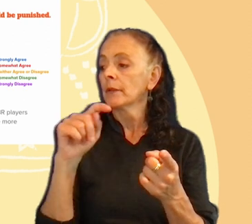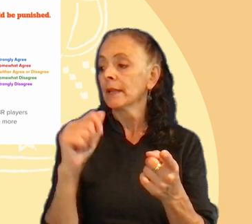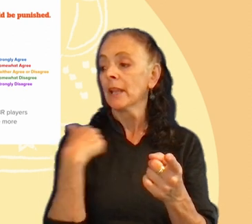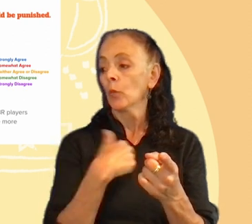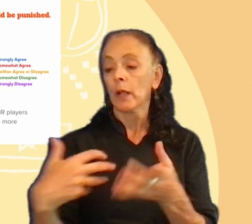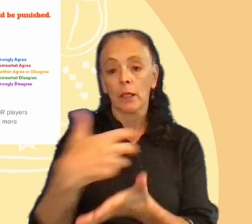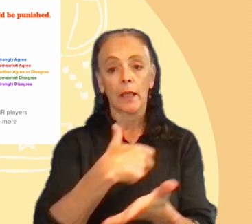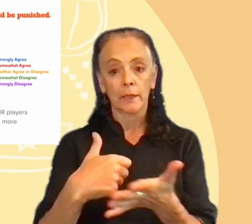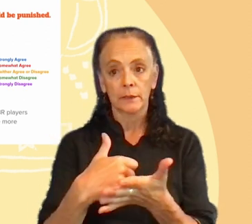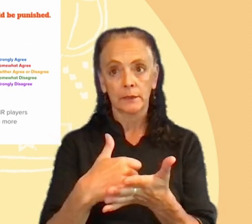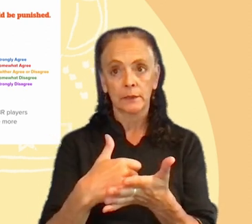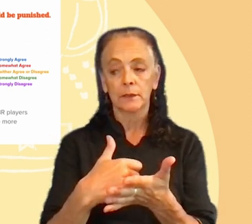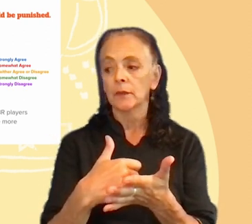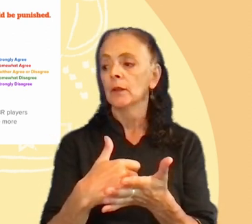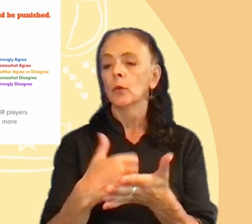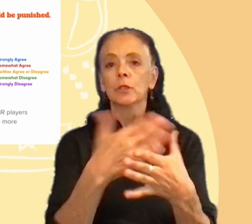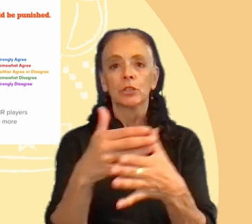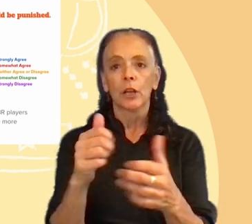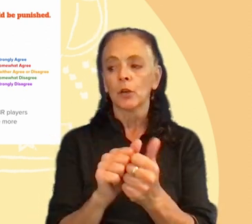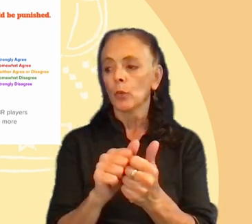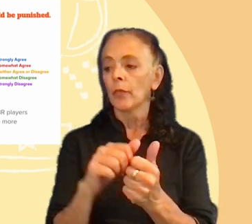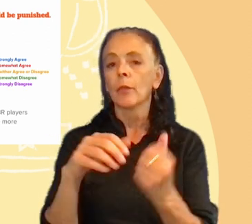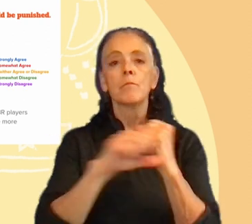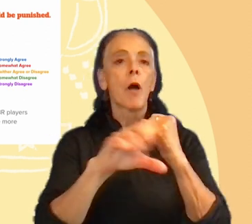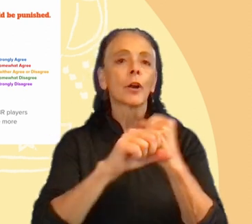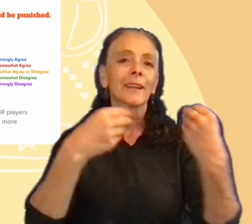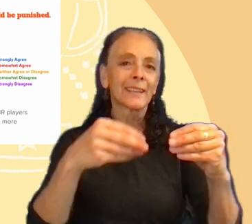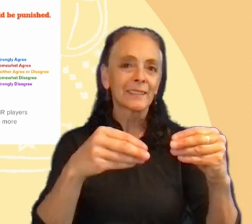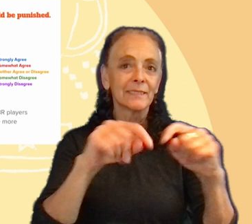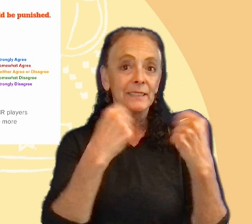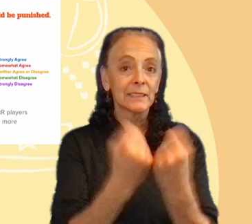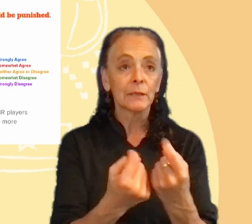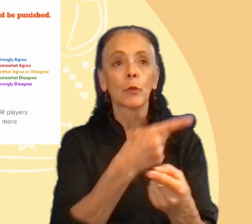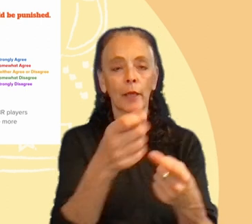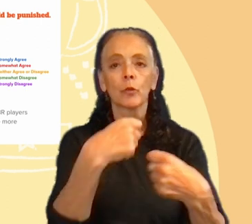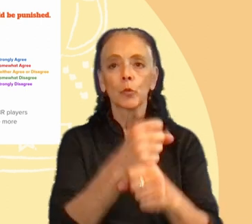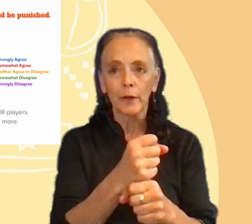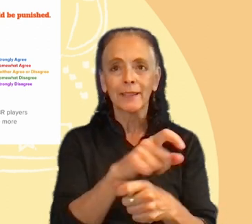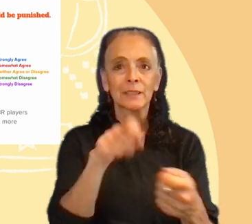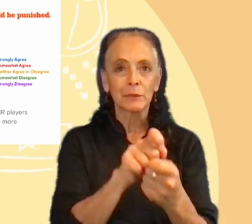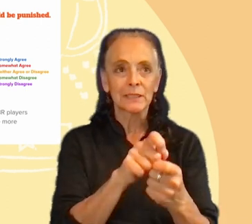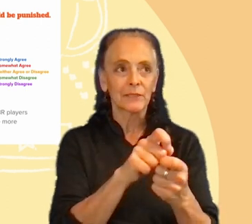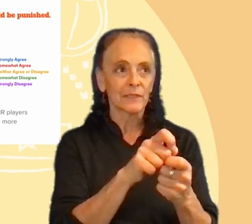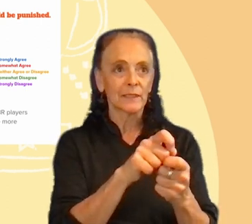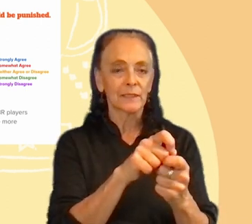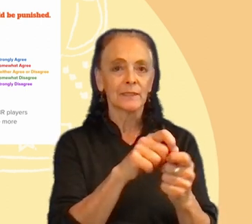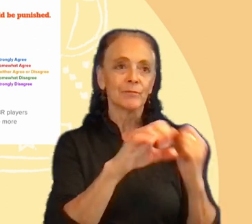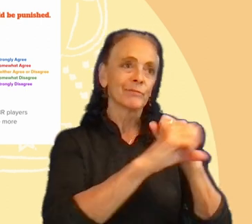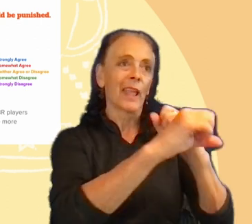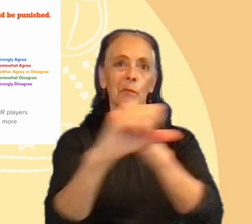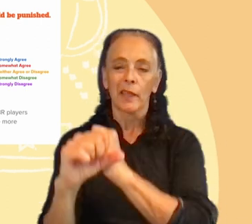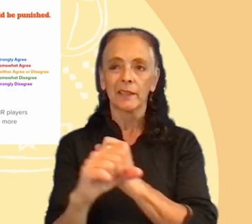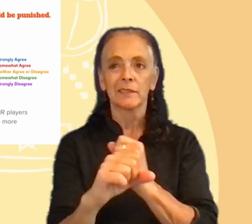collected in these questions, we shared with the market team. So, they were able to create specific campaigns to, for